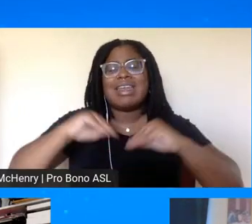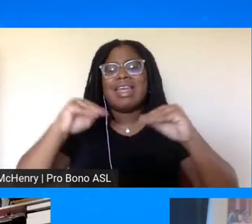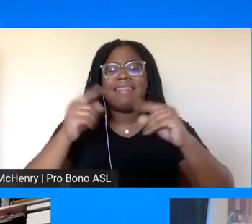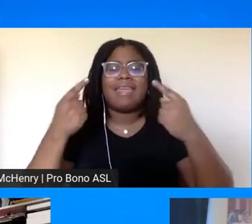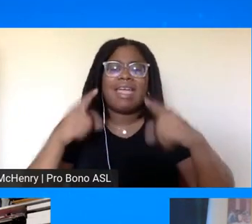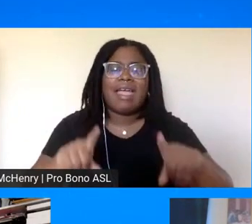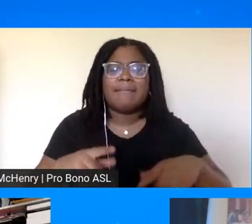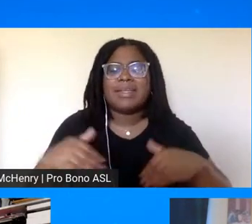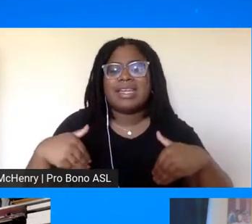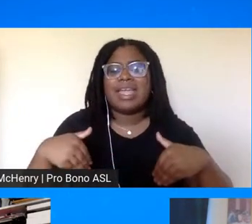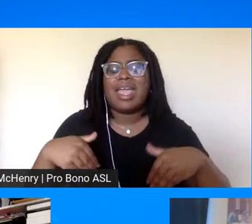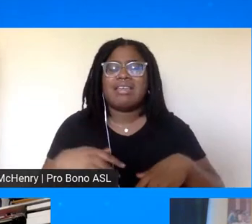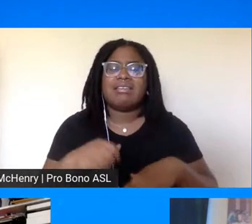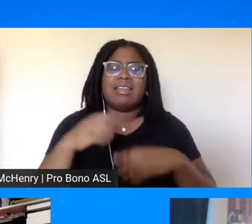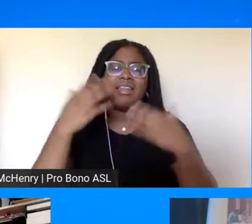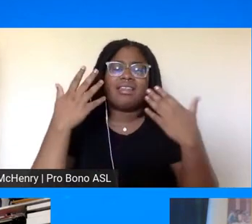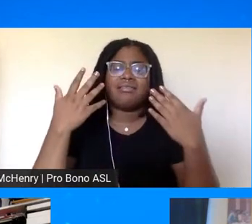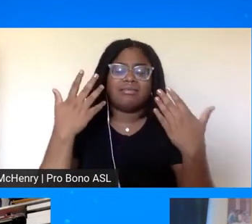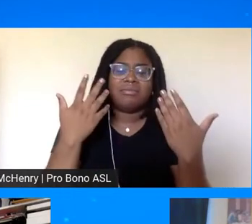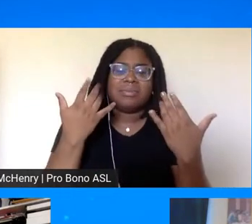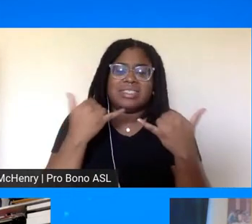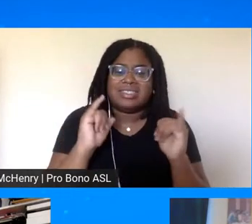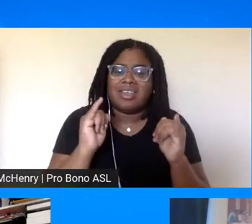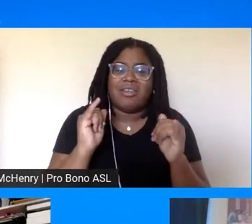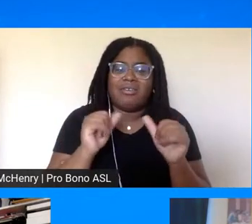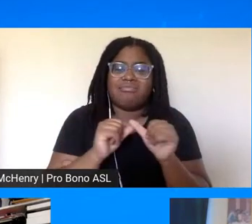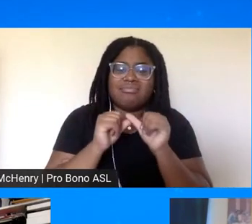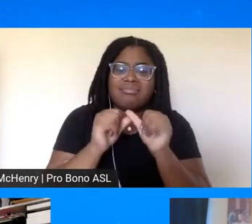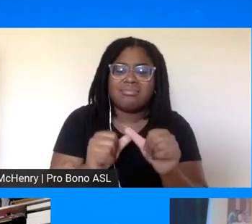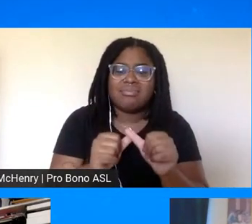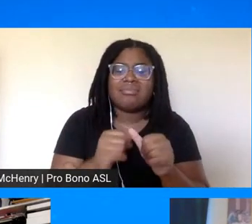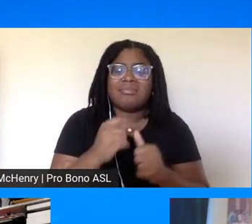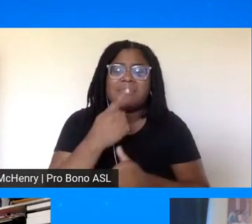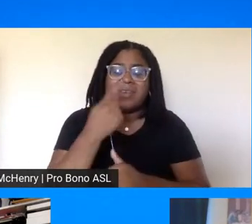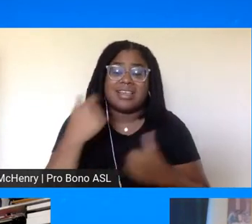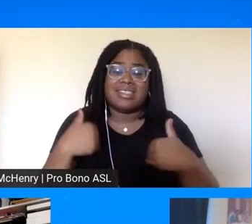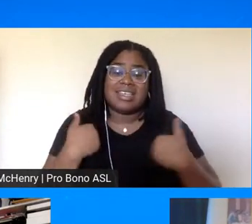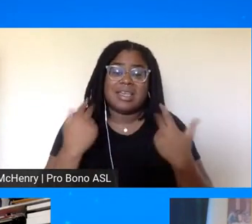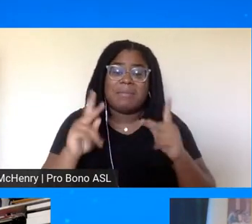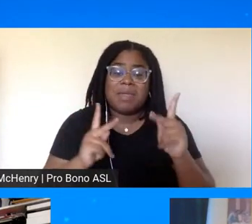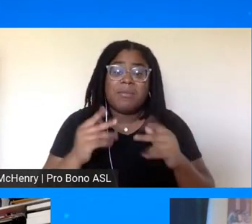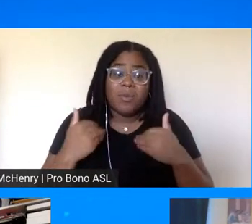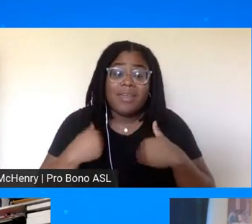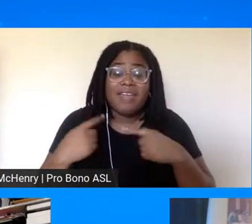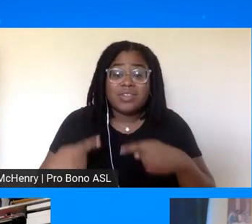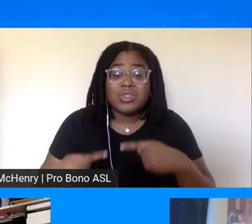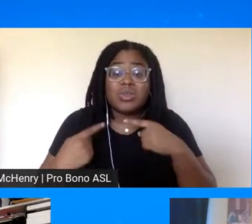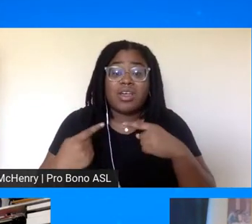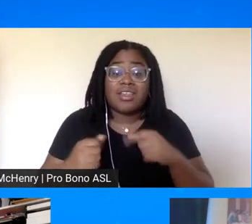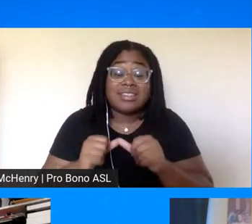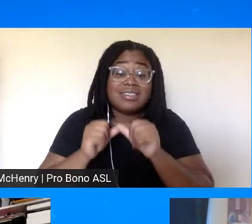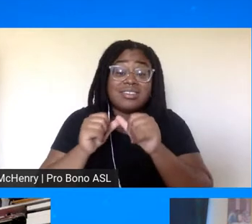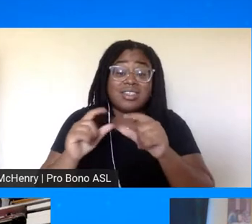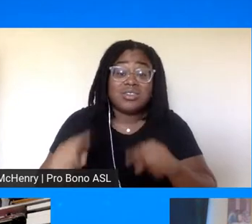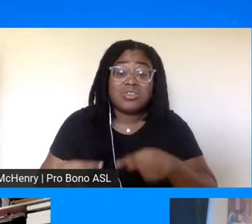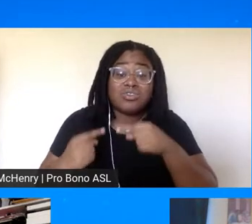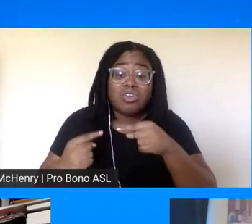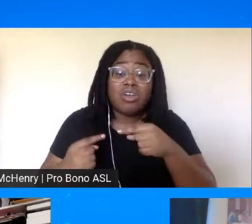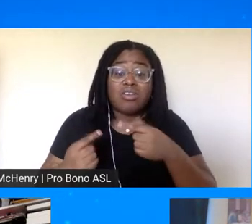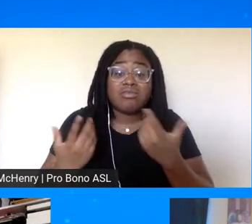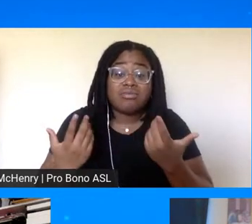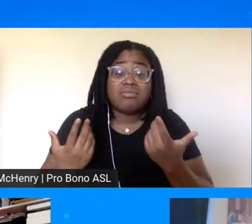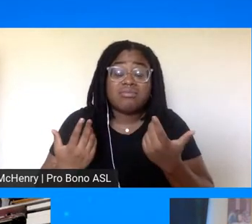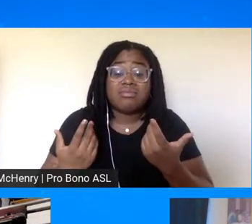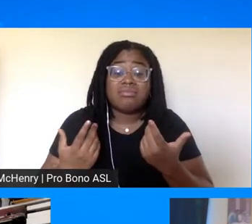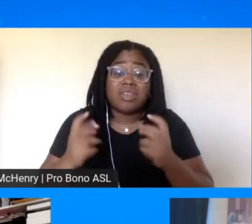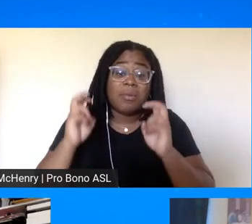lot has been accomplished like you heard tonight. So therefore the young people, we, we have a struggle and it's a continuous struggle, according to Mrs. Credit Scott